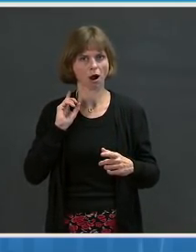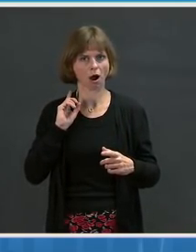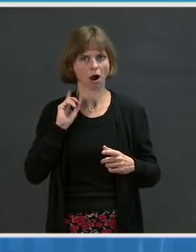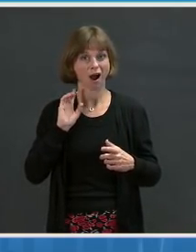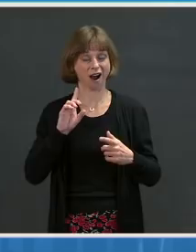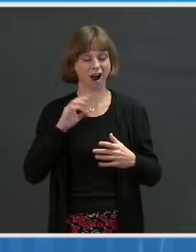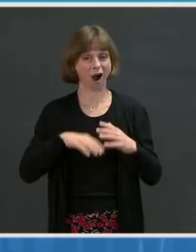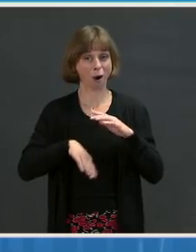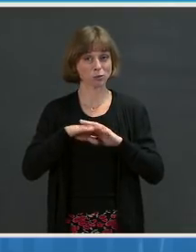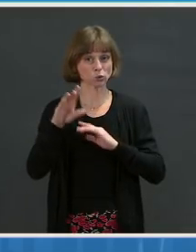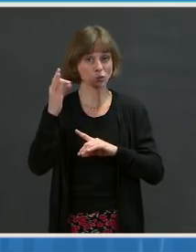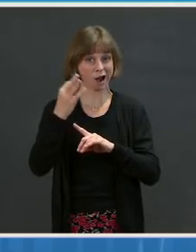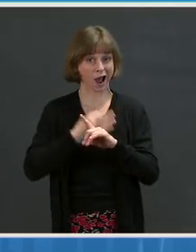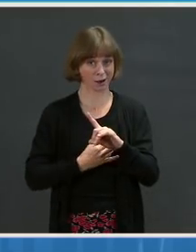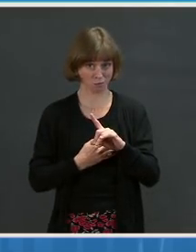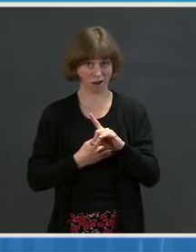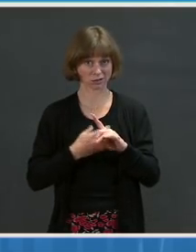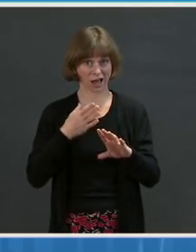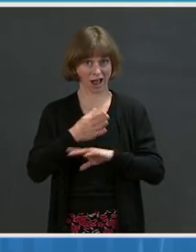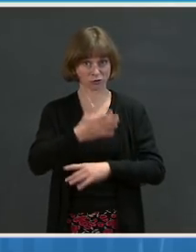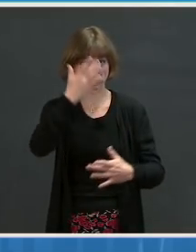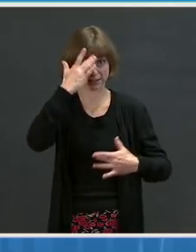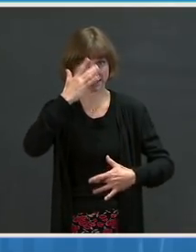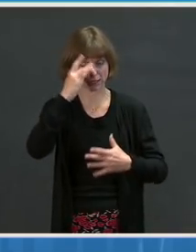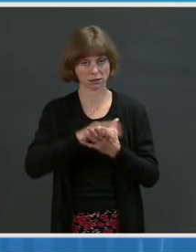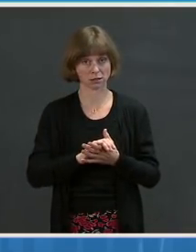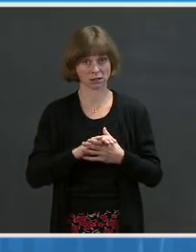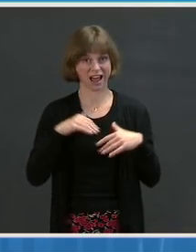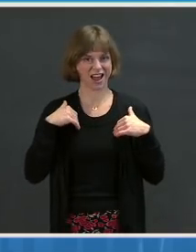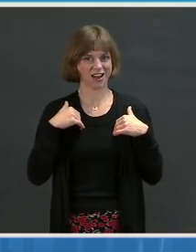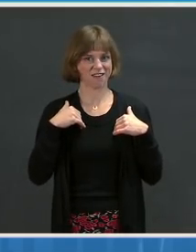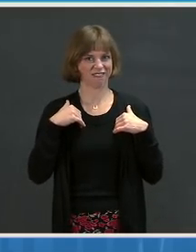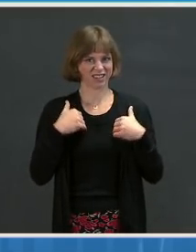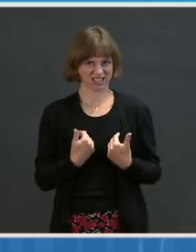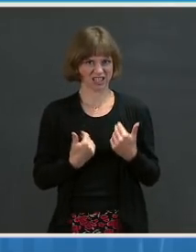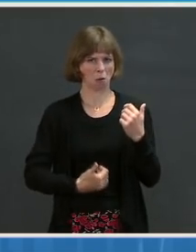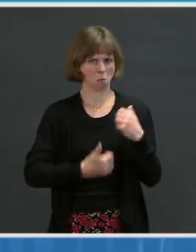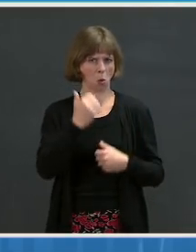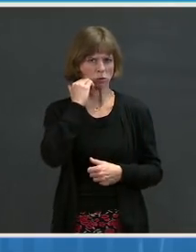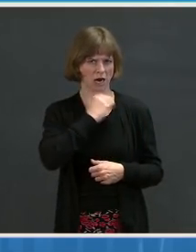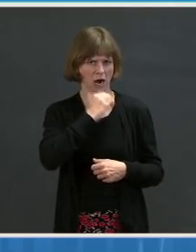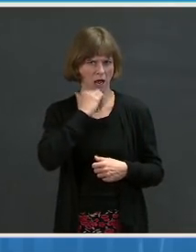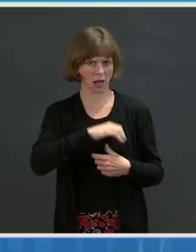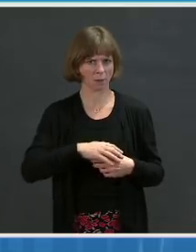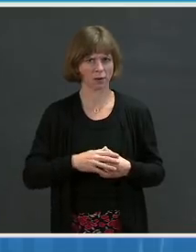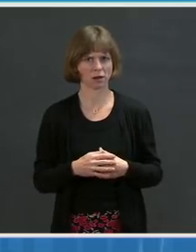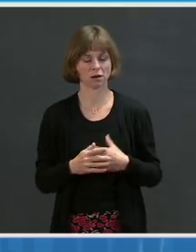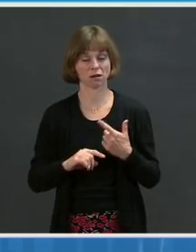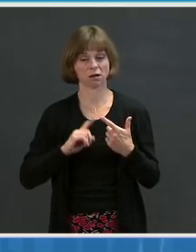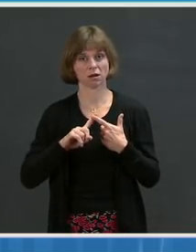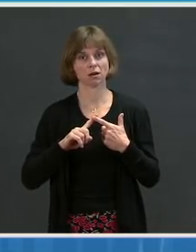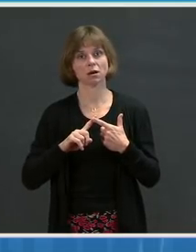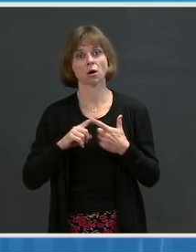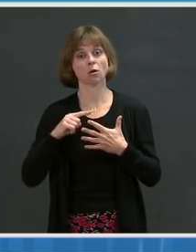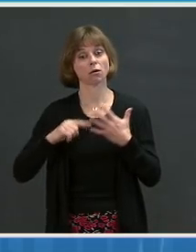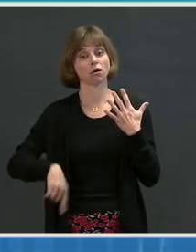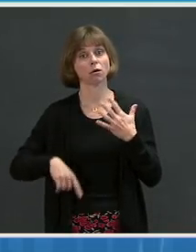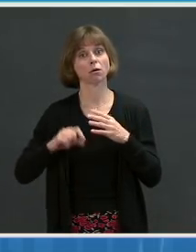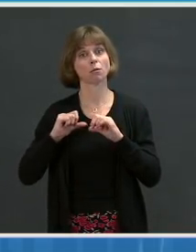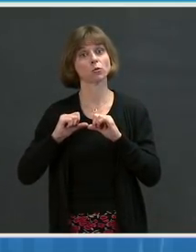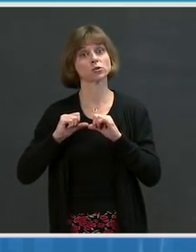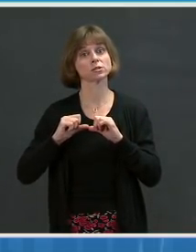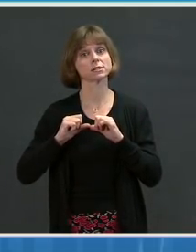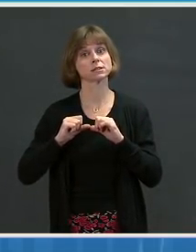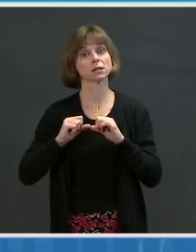months after illness. Fatigue was the most common reported symptom, and persistent symptoms were reported